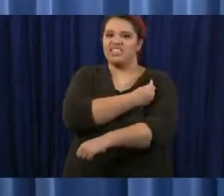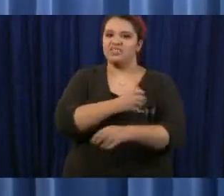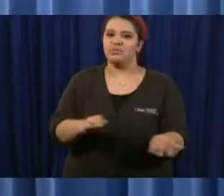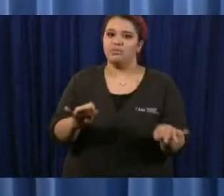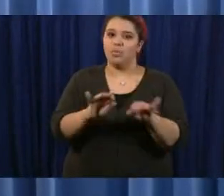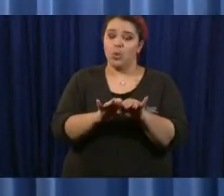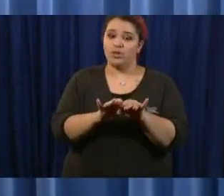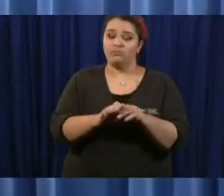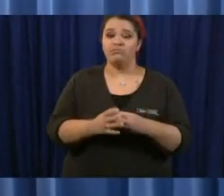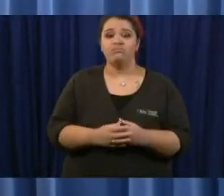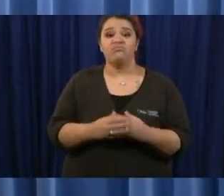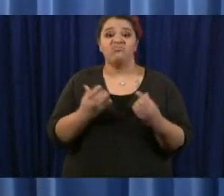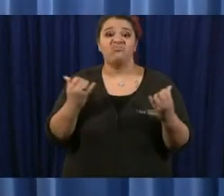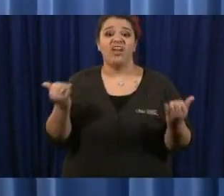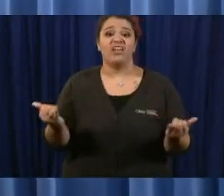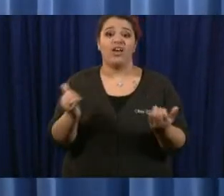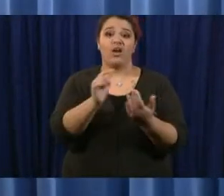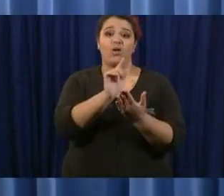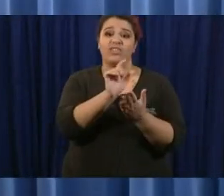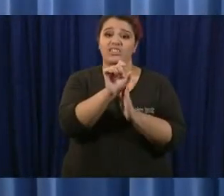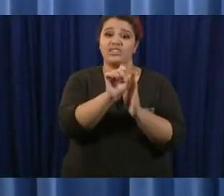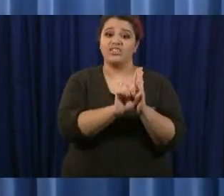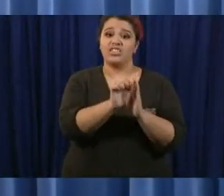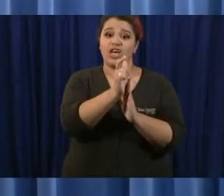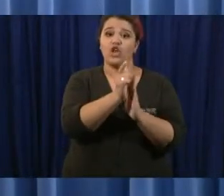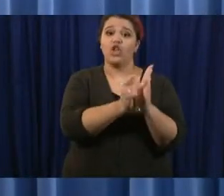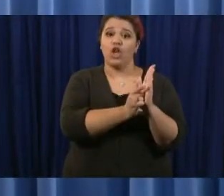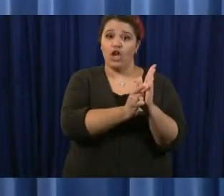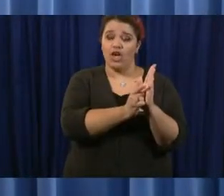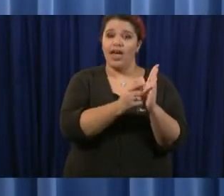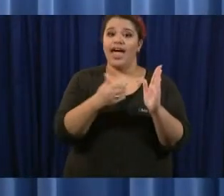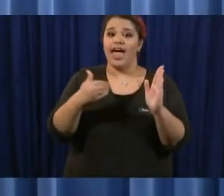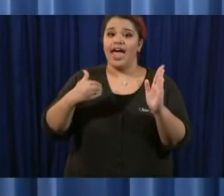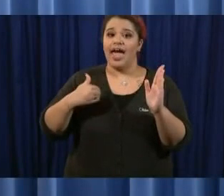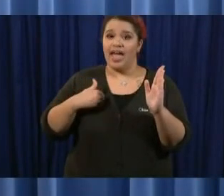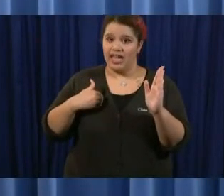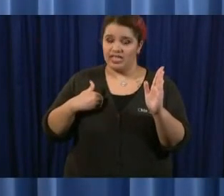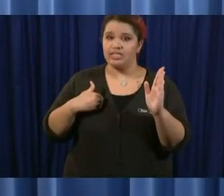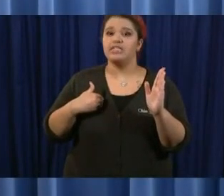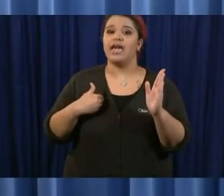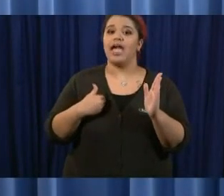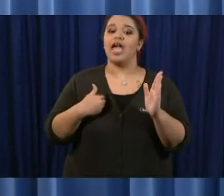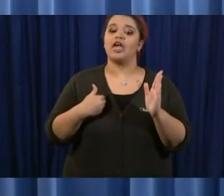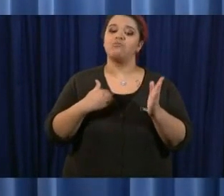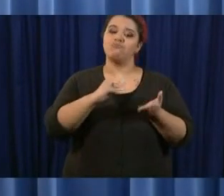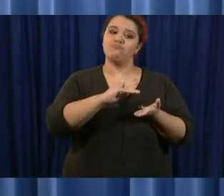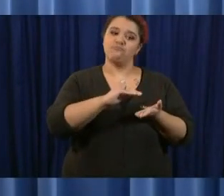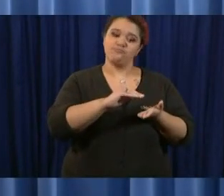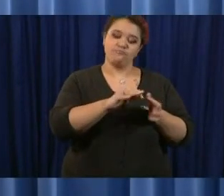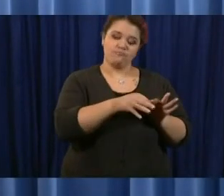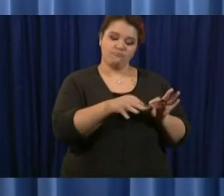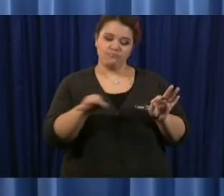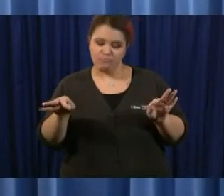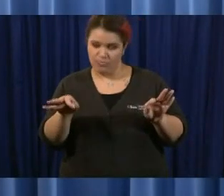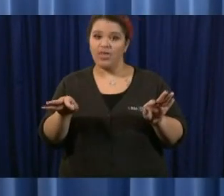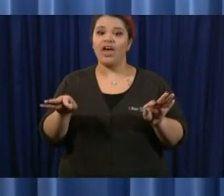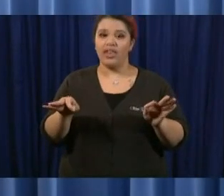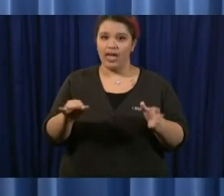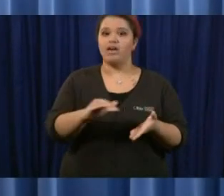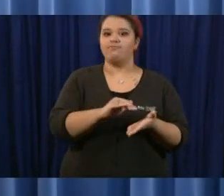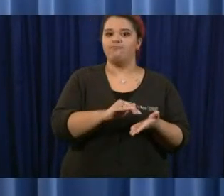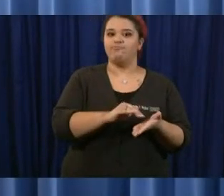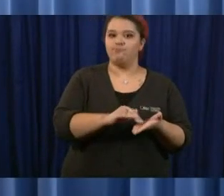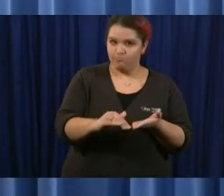state law that allows parents to exempt their um you know not have their kids vaccinated